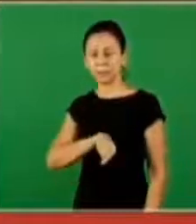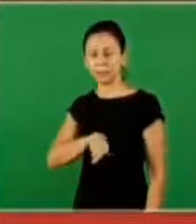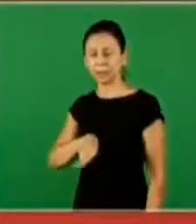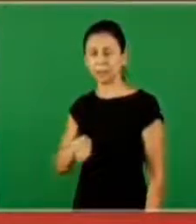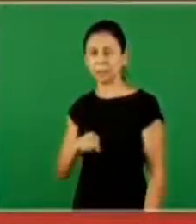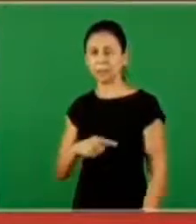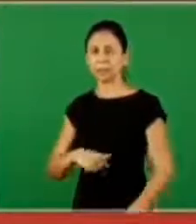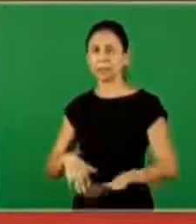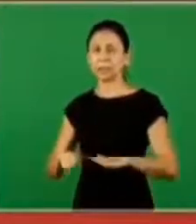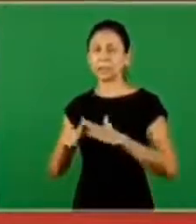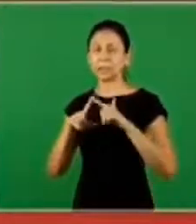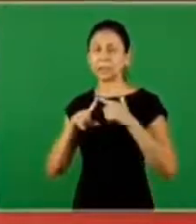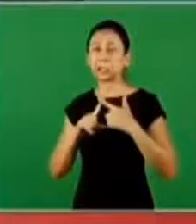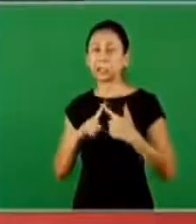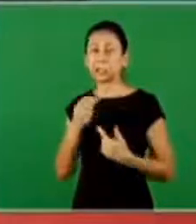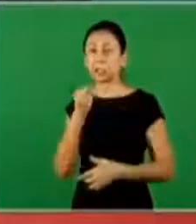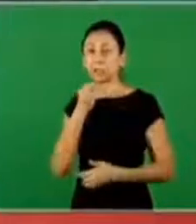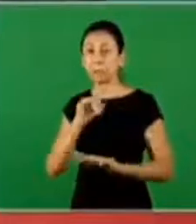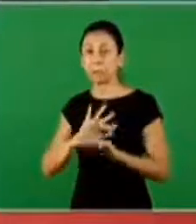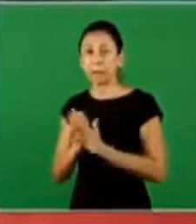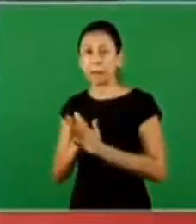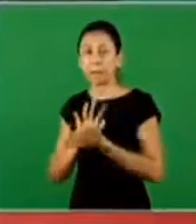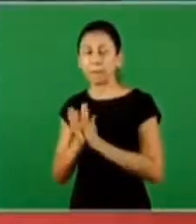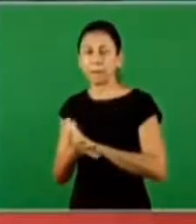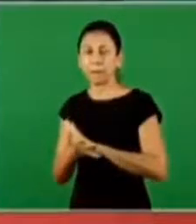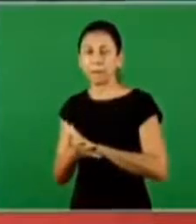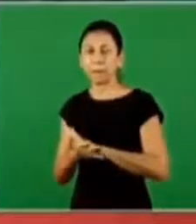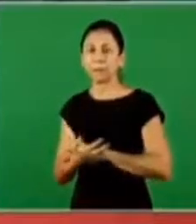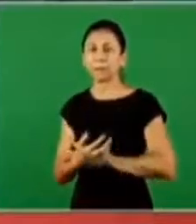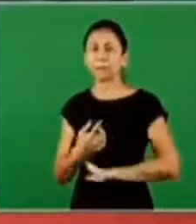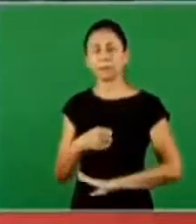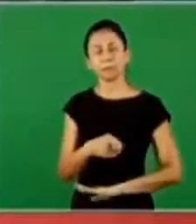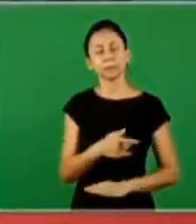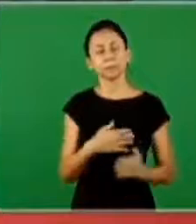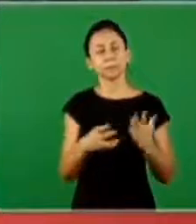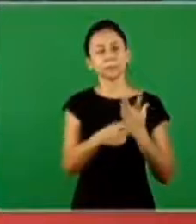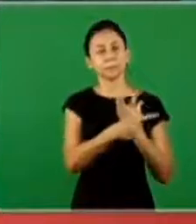The church was dying. The weight was being